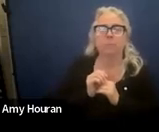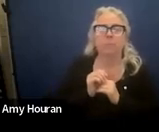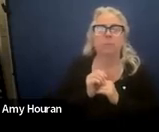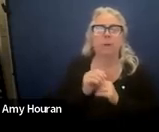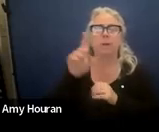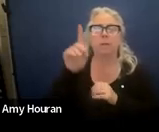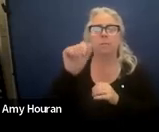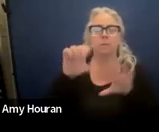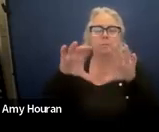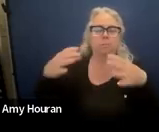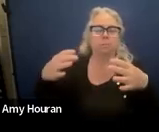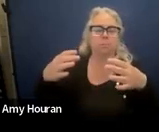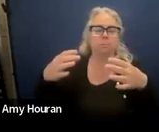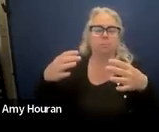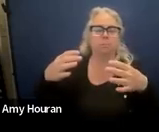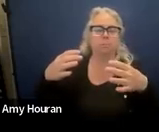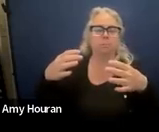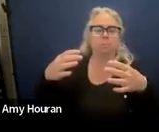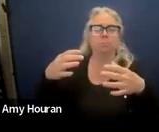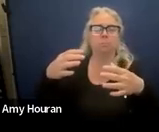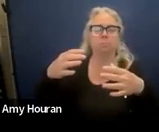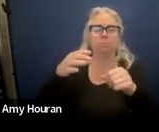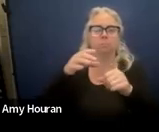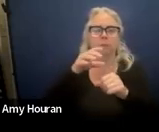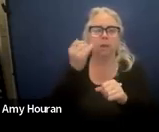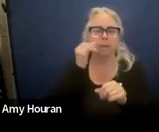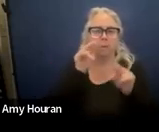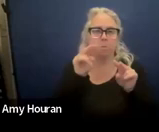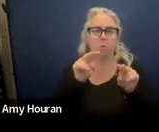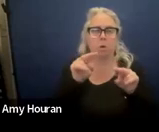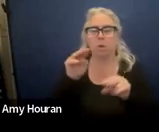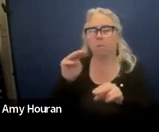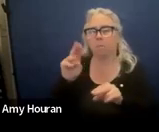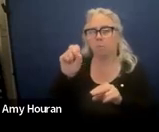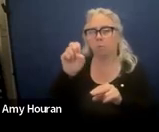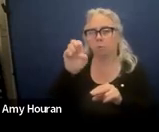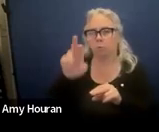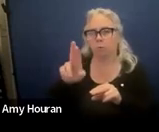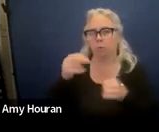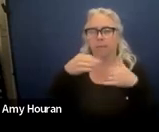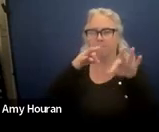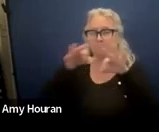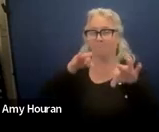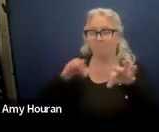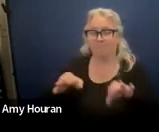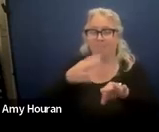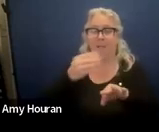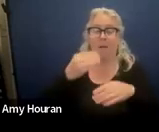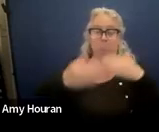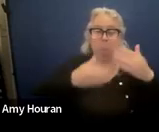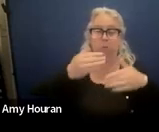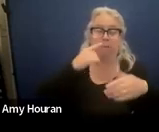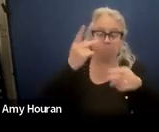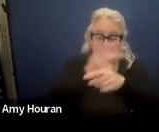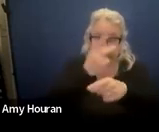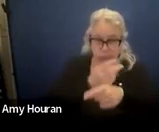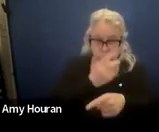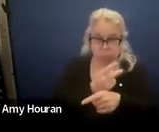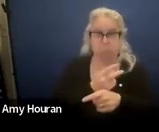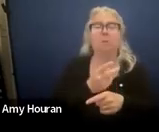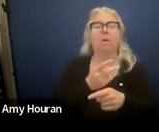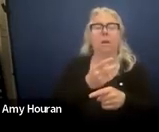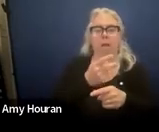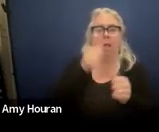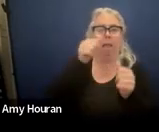disability categories here um if you look in muser um there is a definition and a procedure for determination for each of the